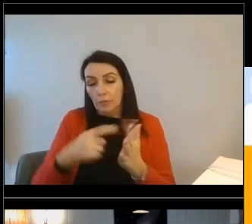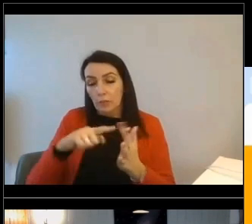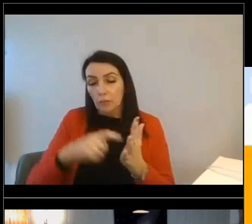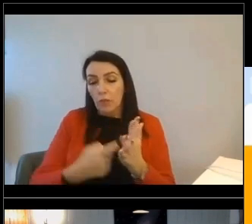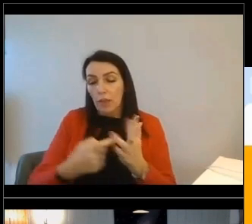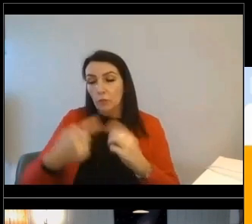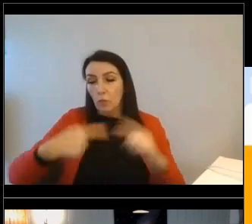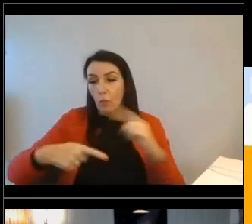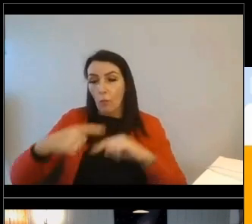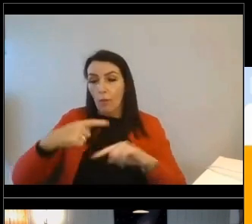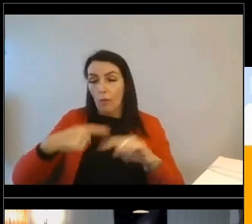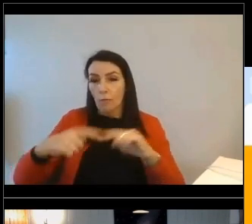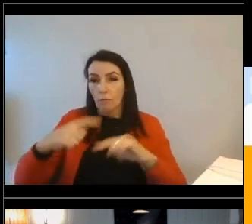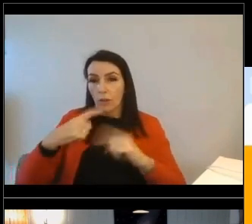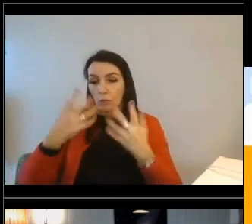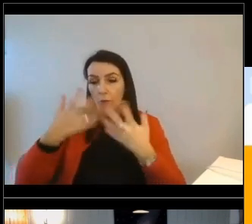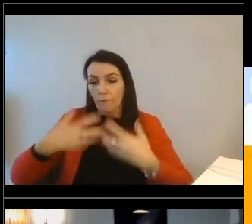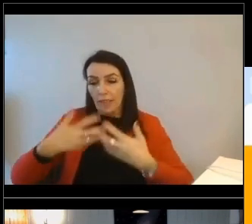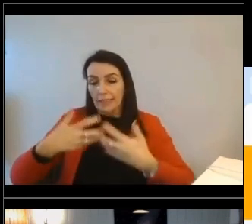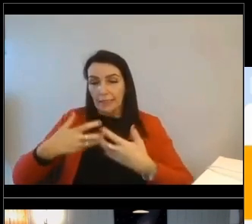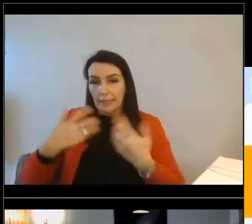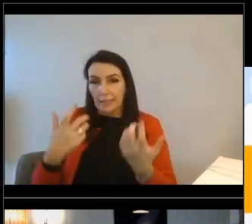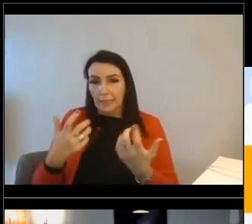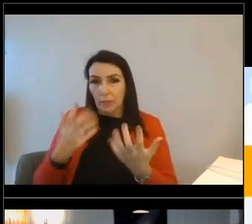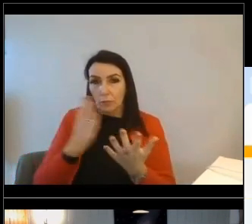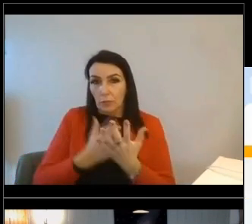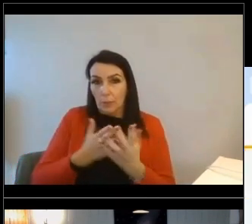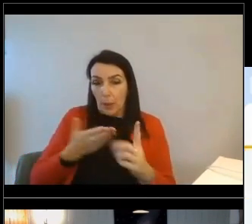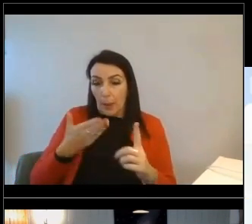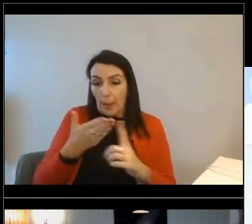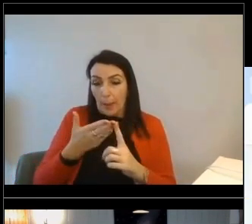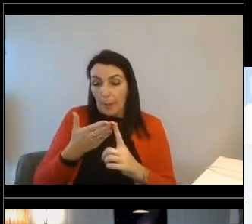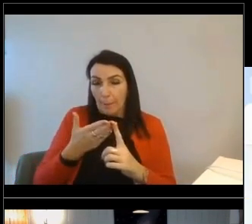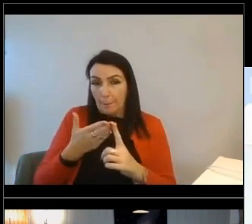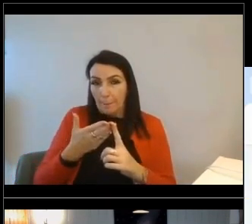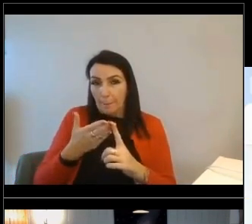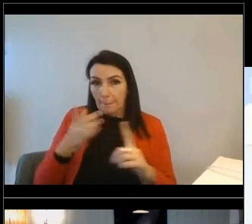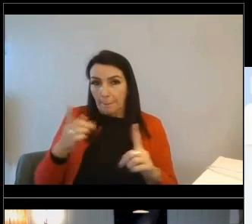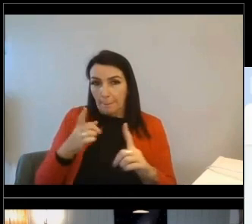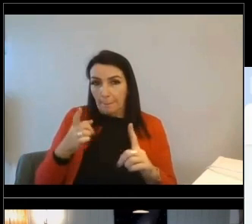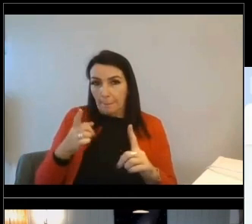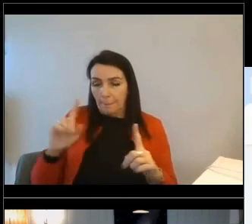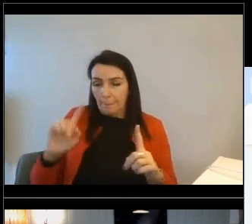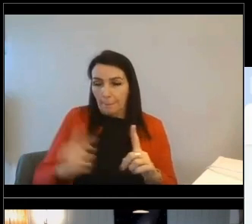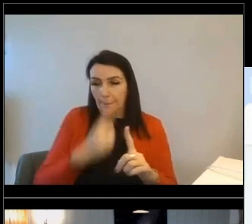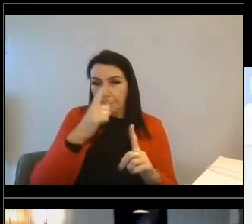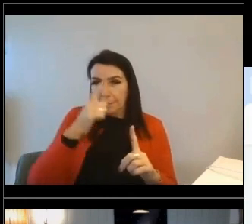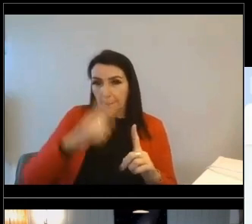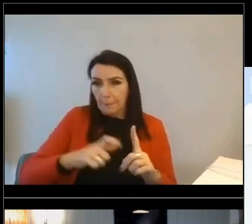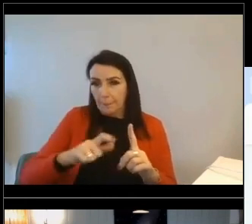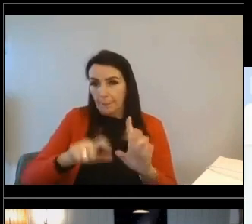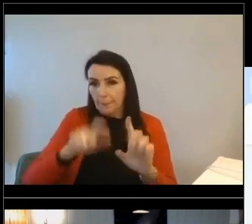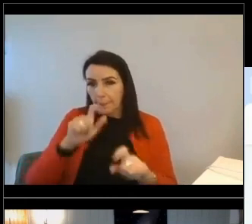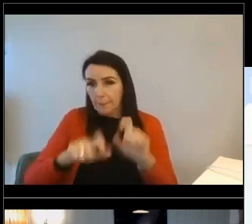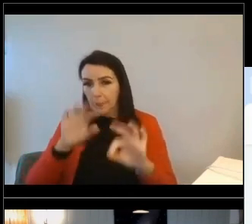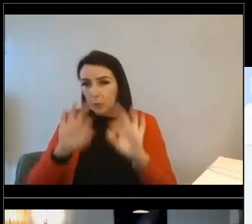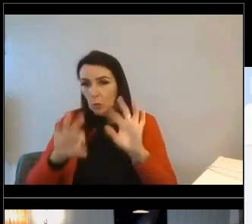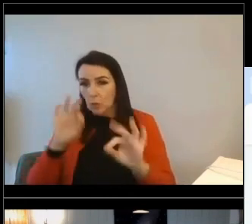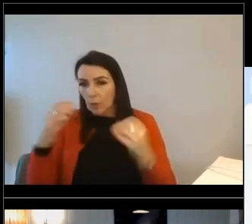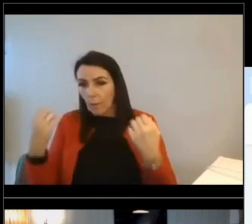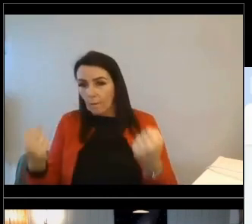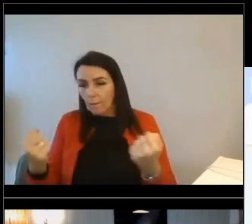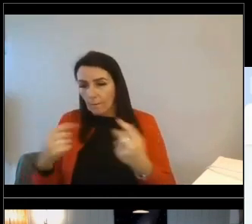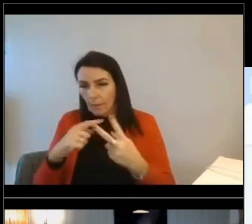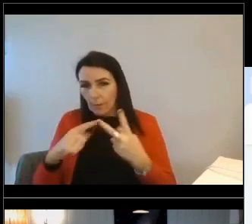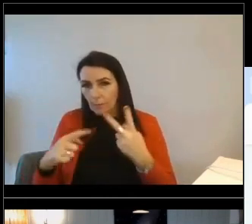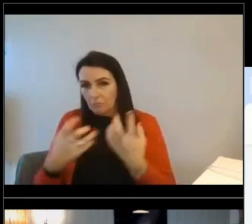this tool is designed really to make sure that firstly, your customers have as much choice as possible about how they do that and